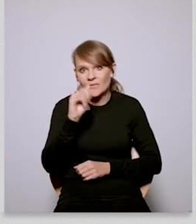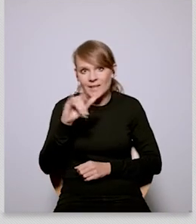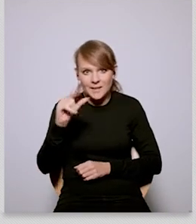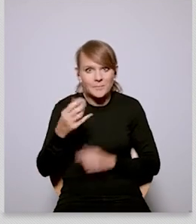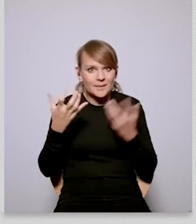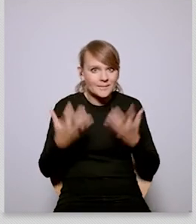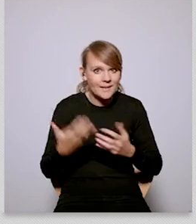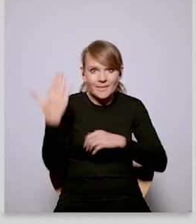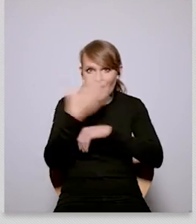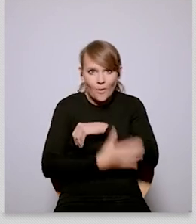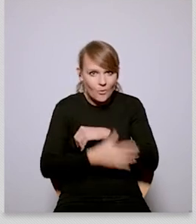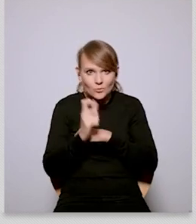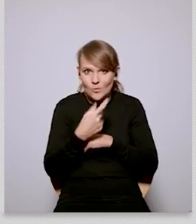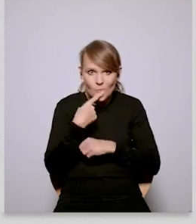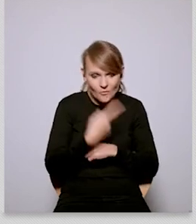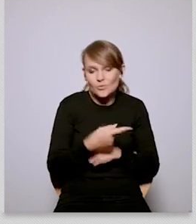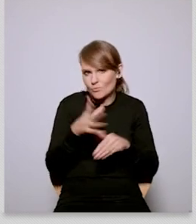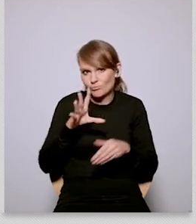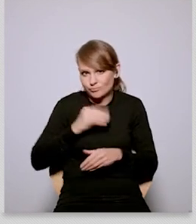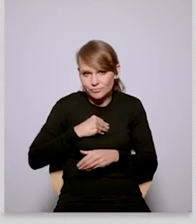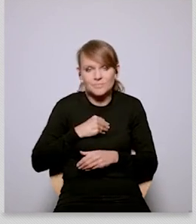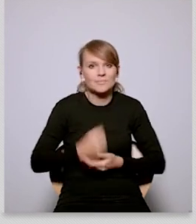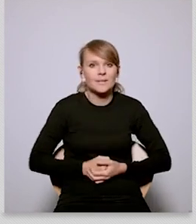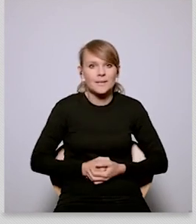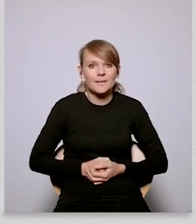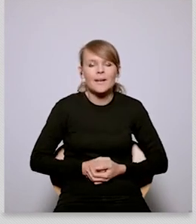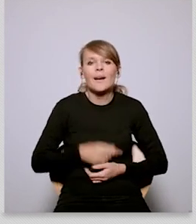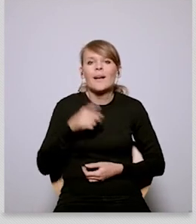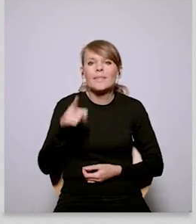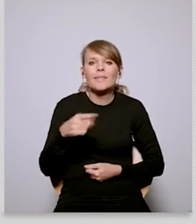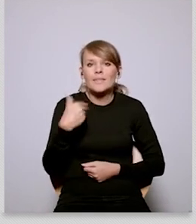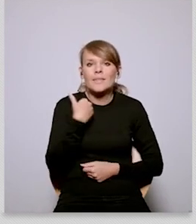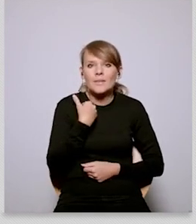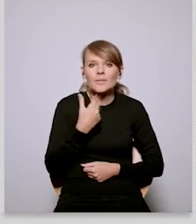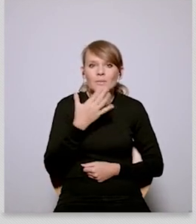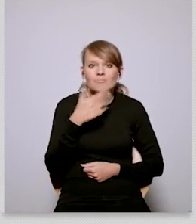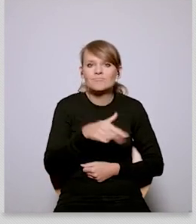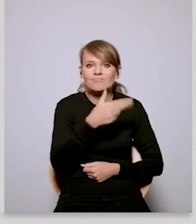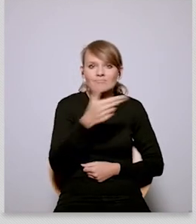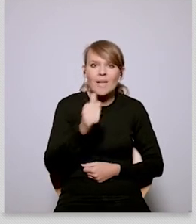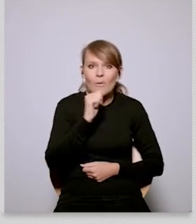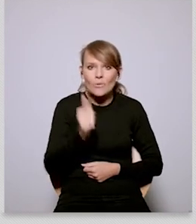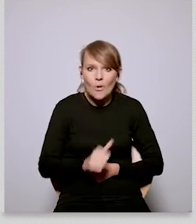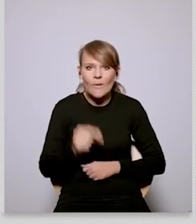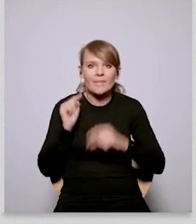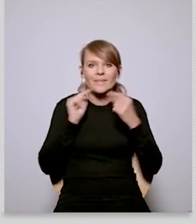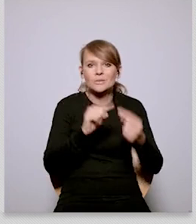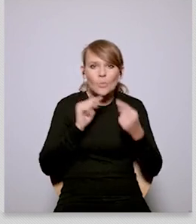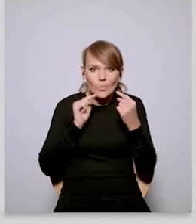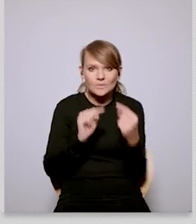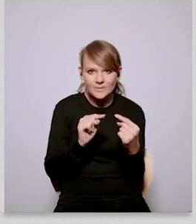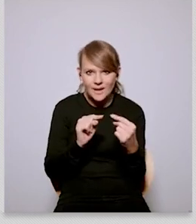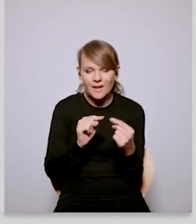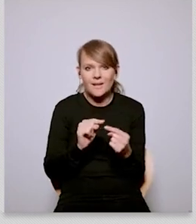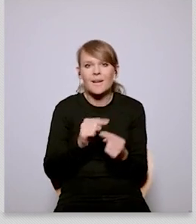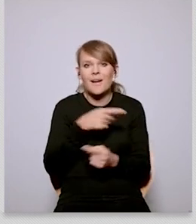edwin the floor unless uh kathrin or if he would like to say a word of comment as well but in